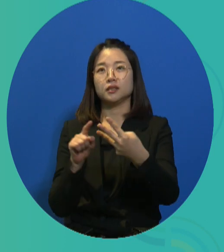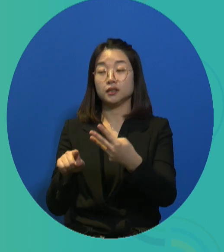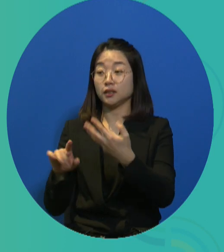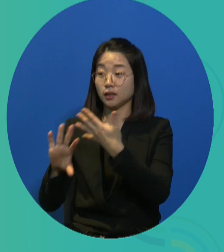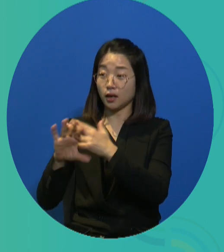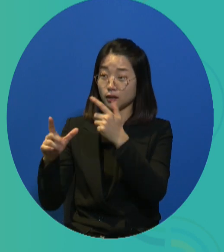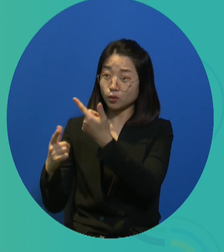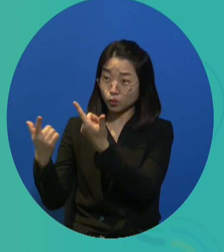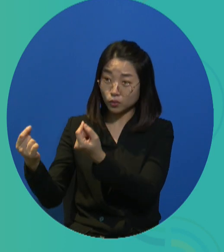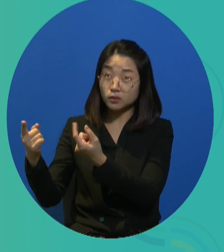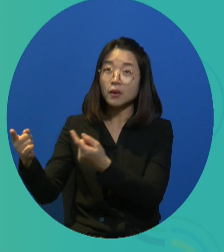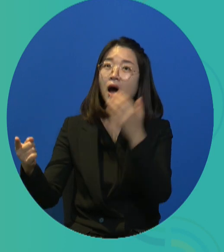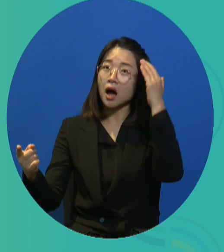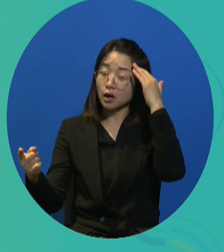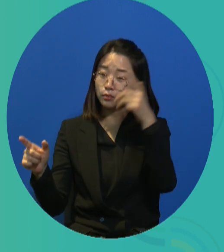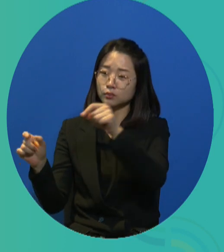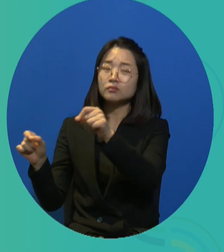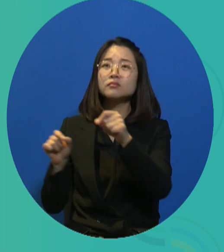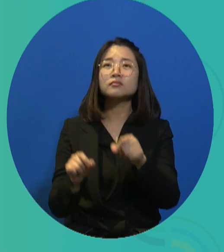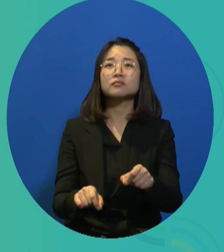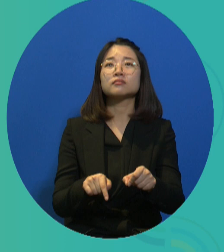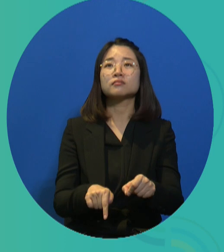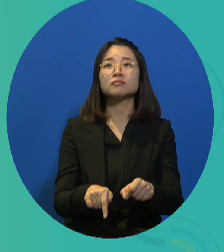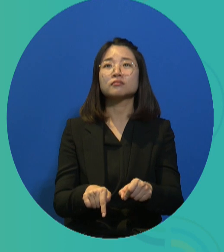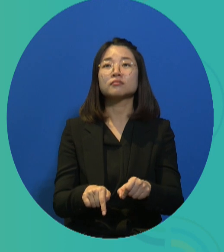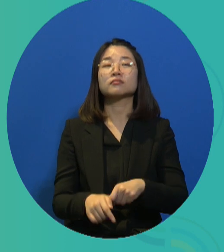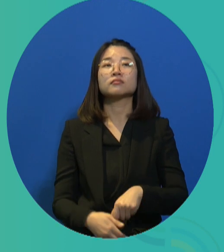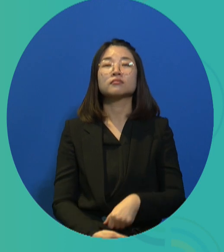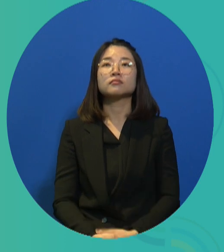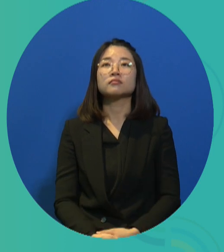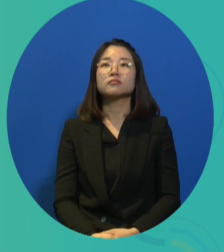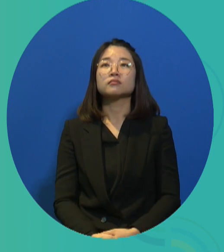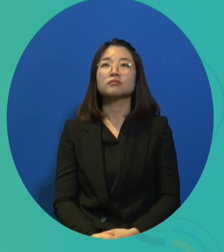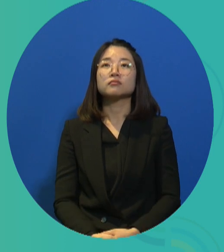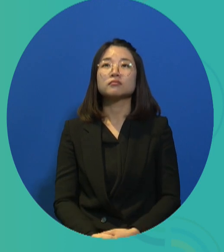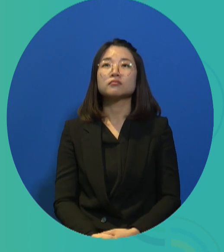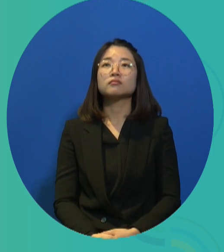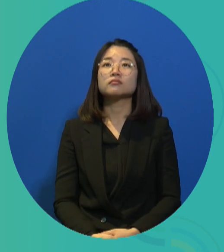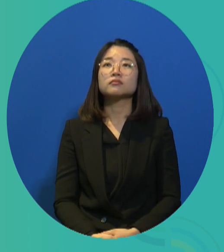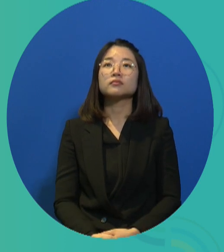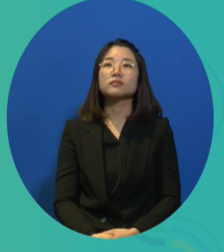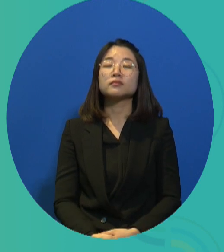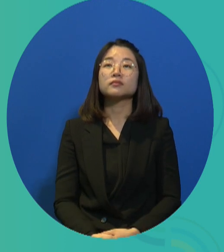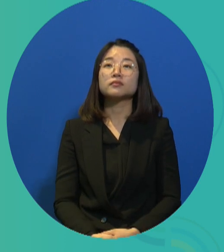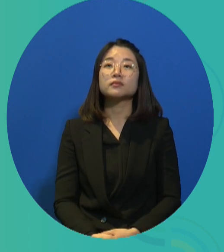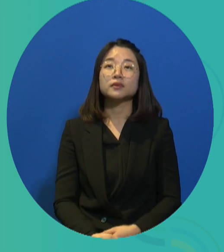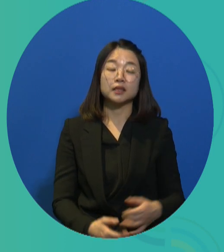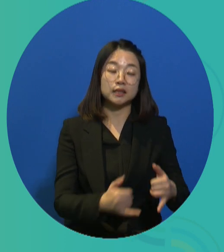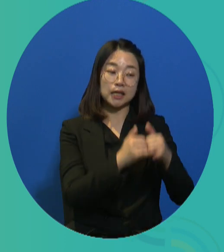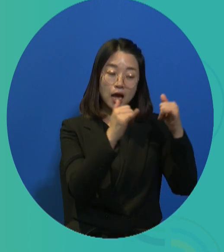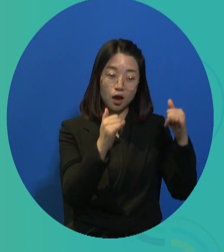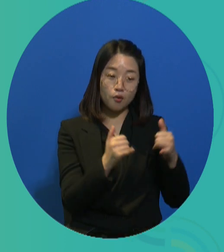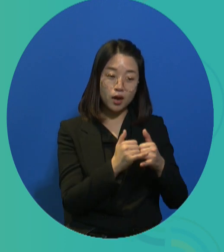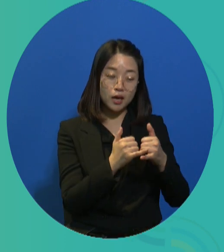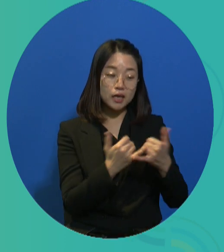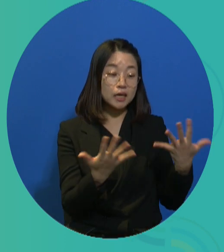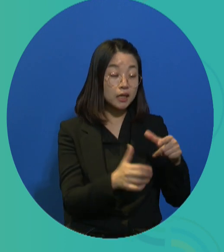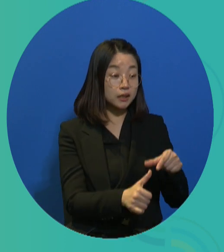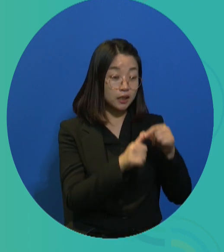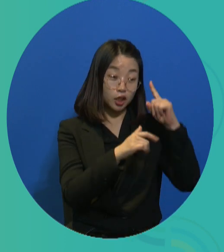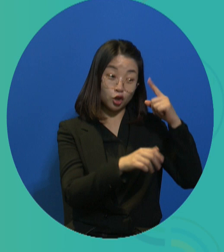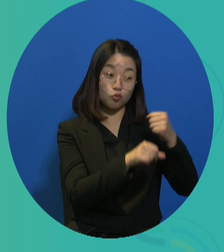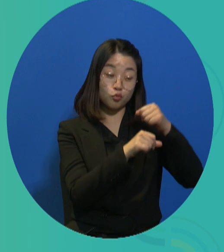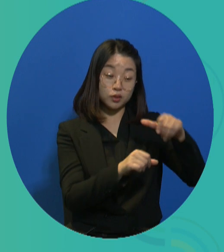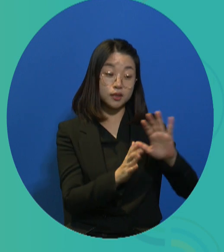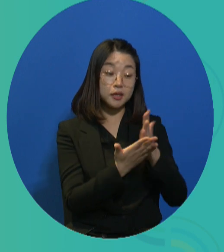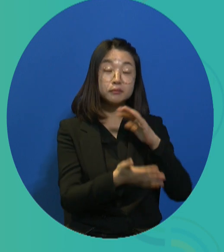And this is not just the case of other countries. In the case of Korea as well, the Public Policy Institute for People